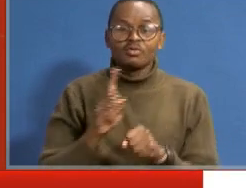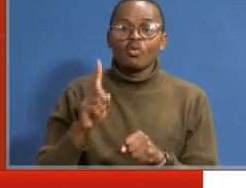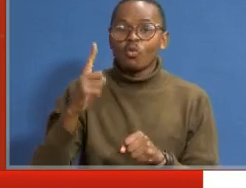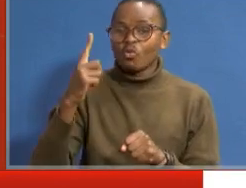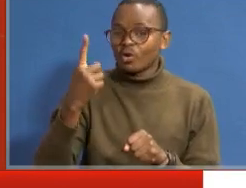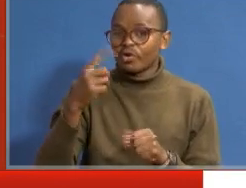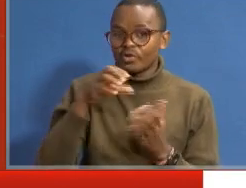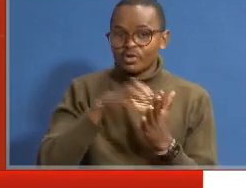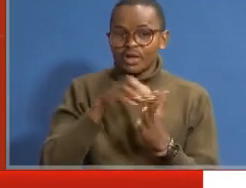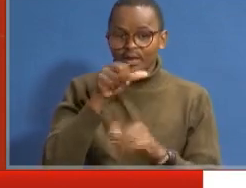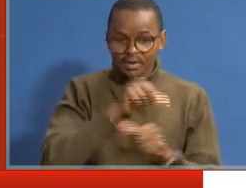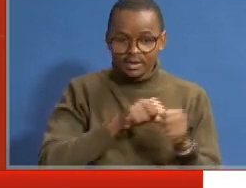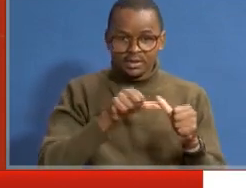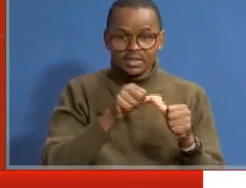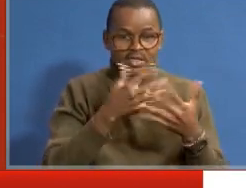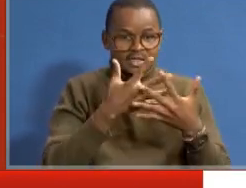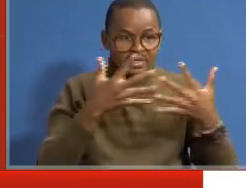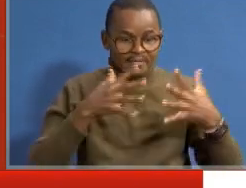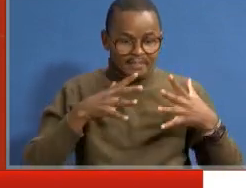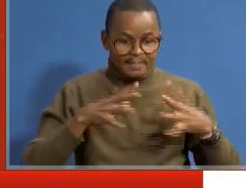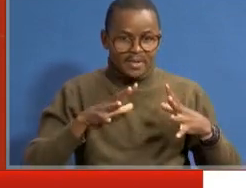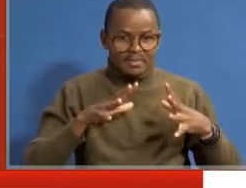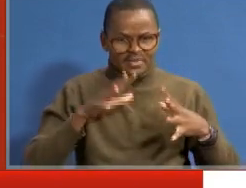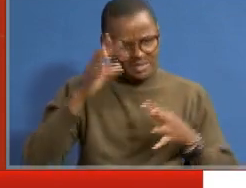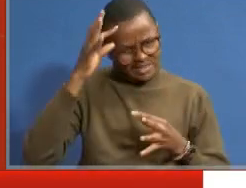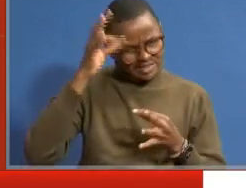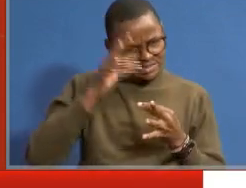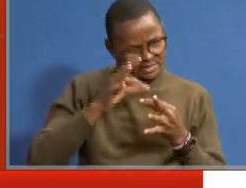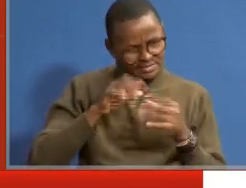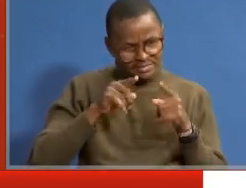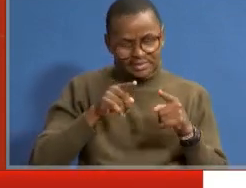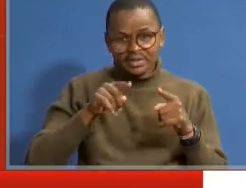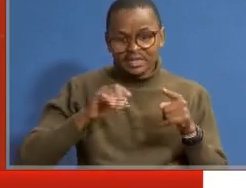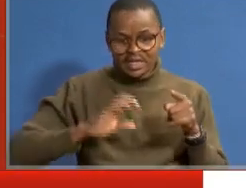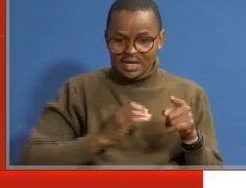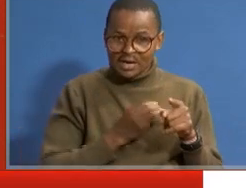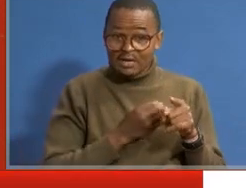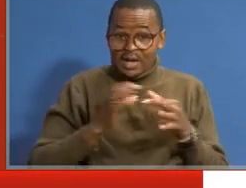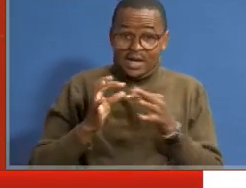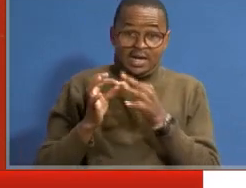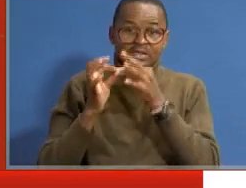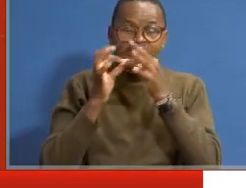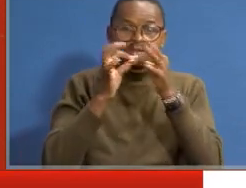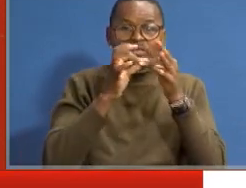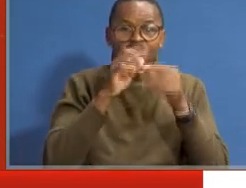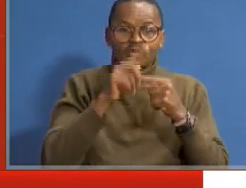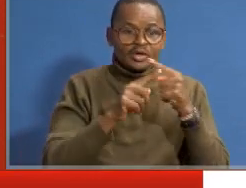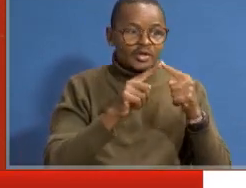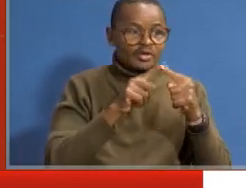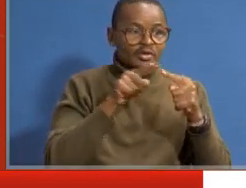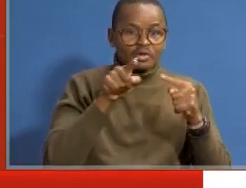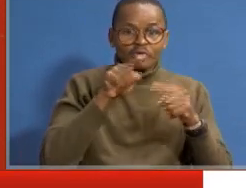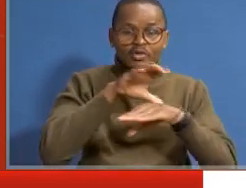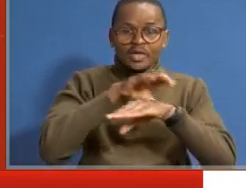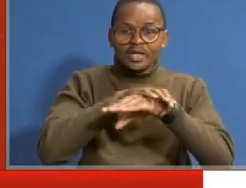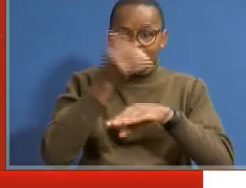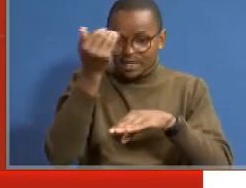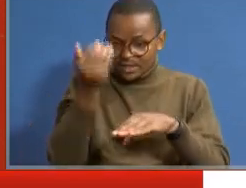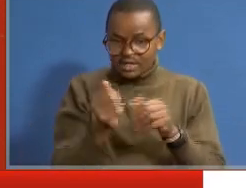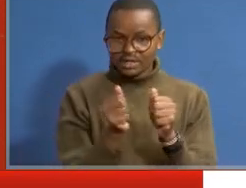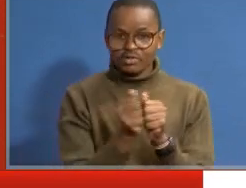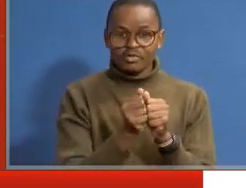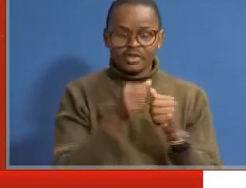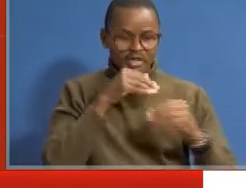One of these cases is about some people decide, you know, even in our cultures, when you get a child with